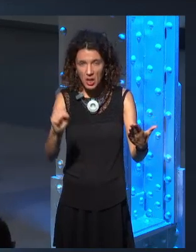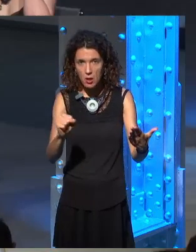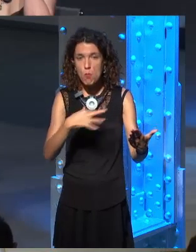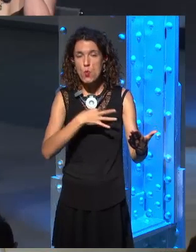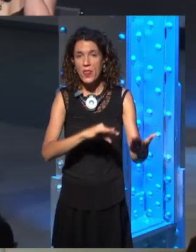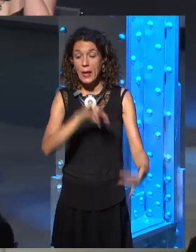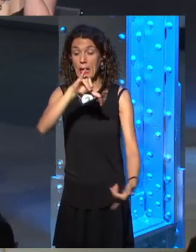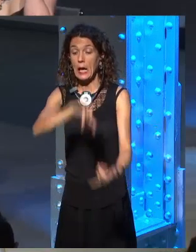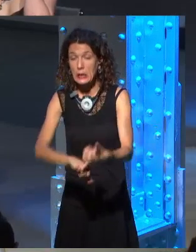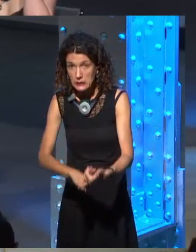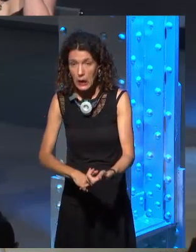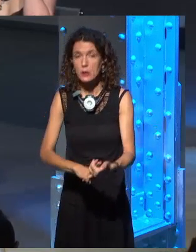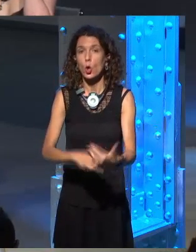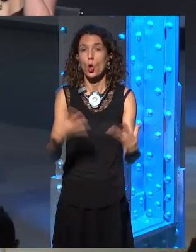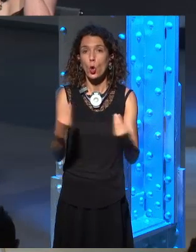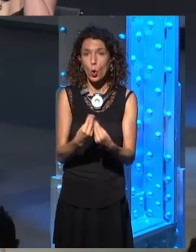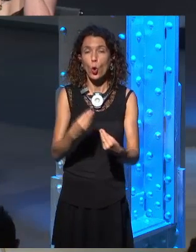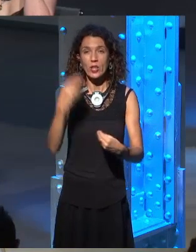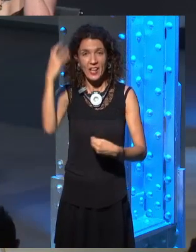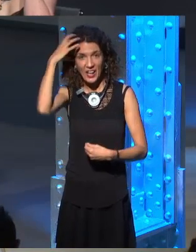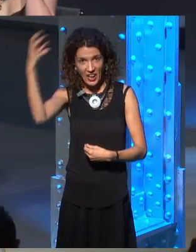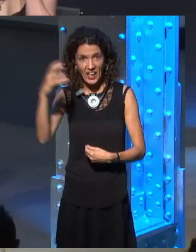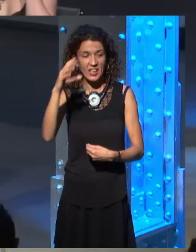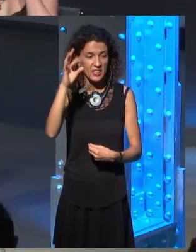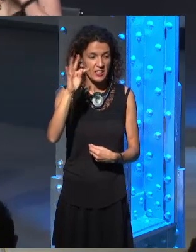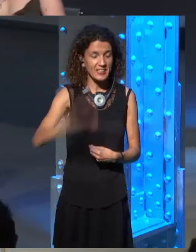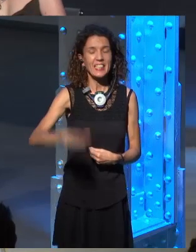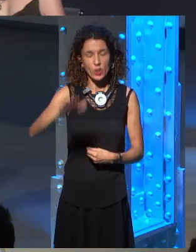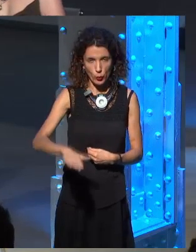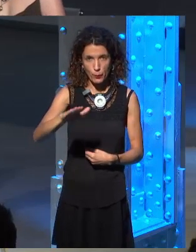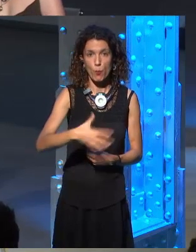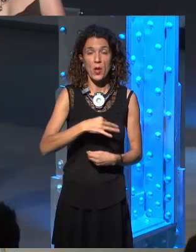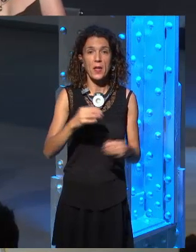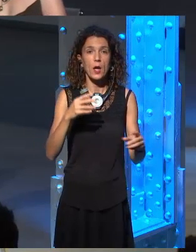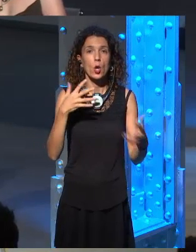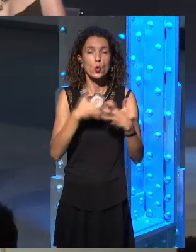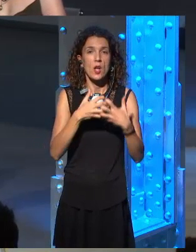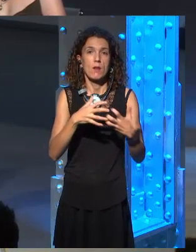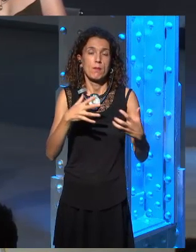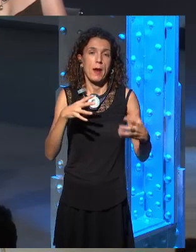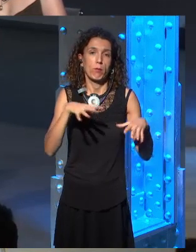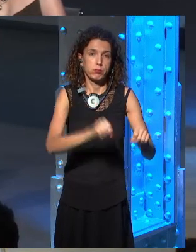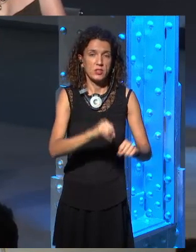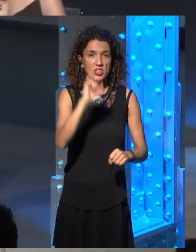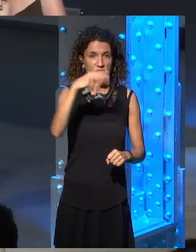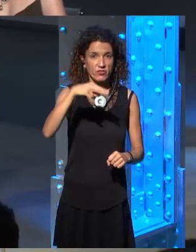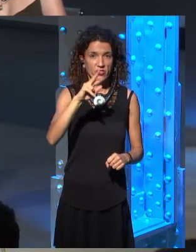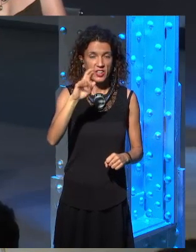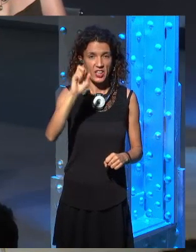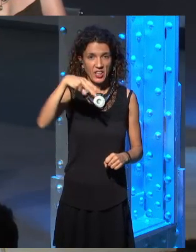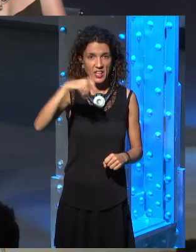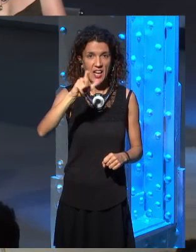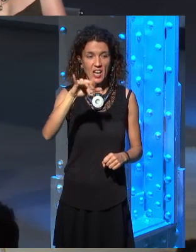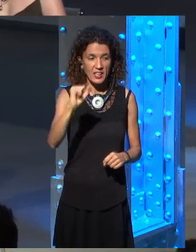how's the story going to go? Is she going to fight for Winterfell? And then, well, we know that never happened. George, it was a red herring. was, you know, things.